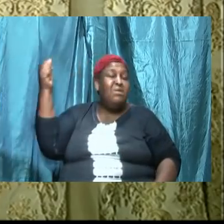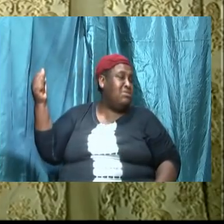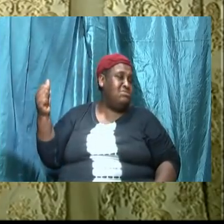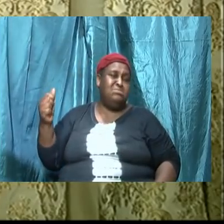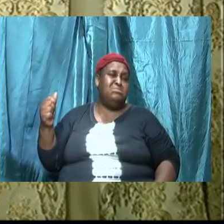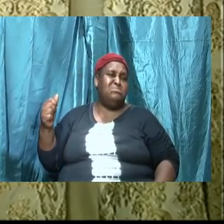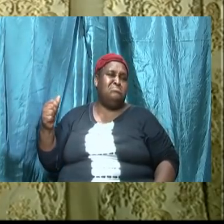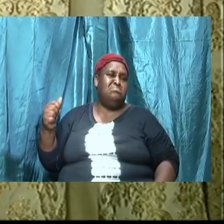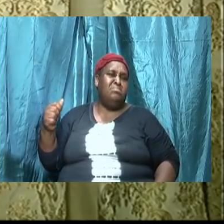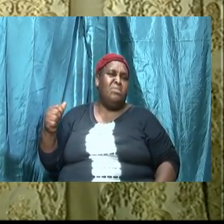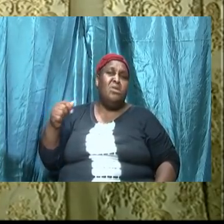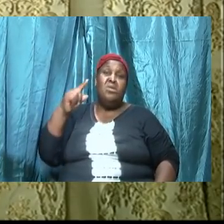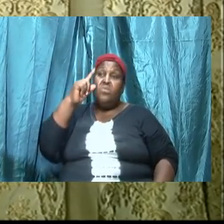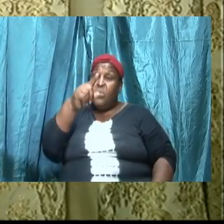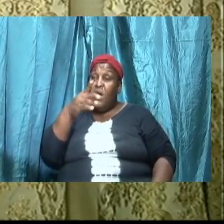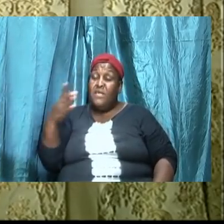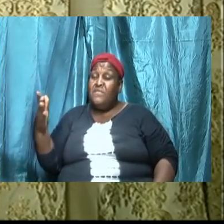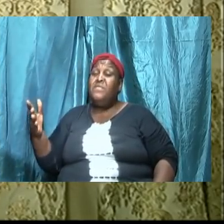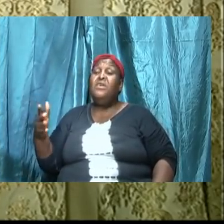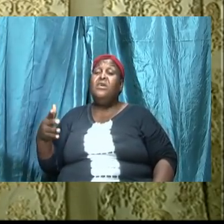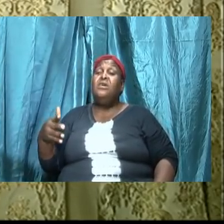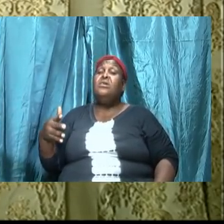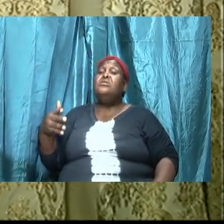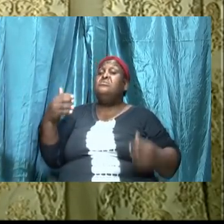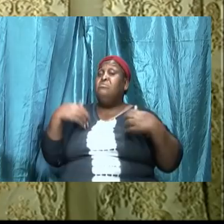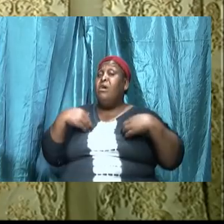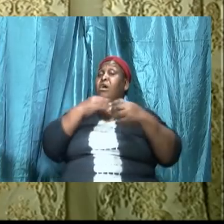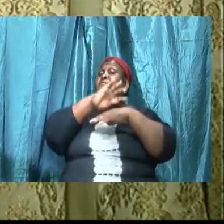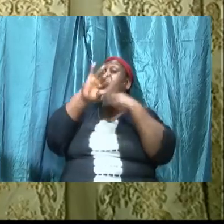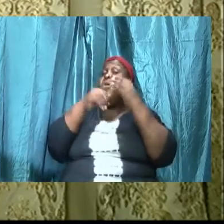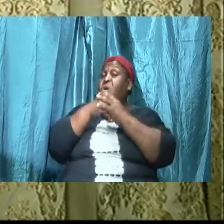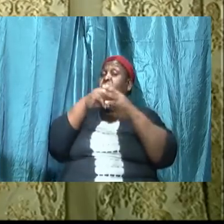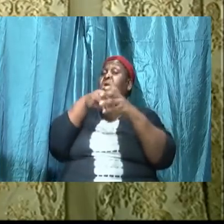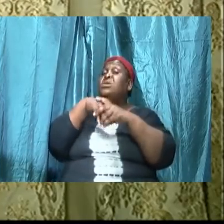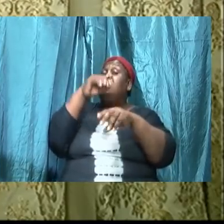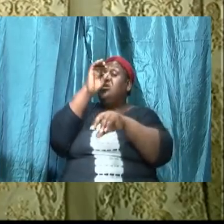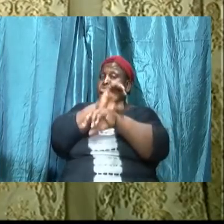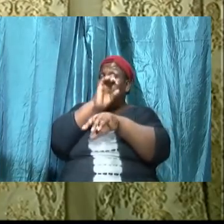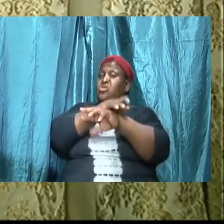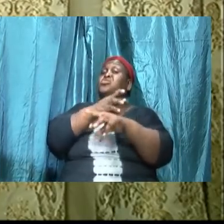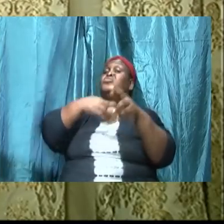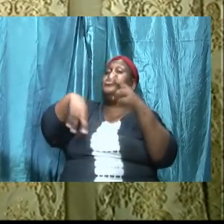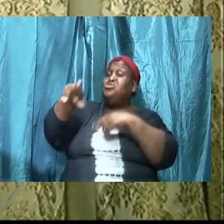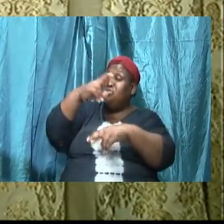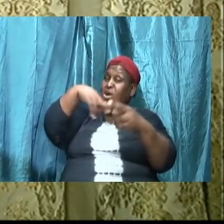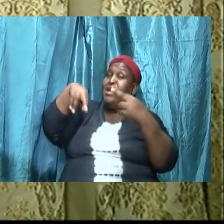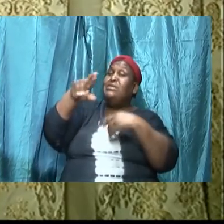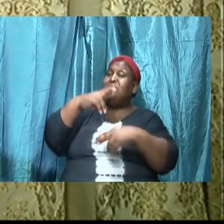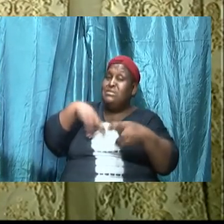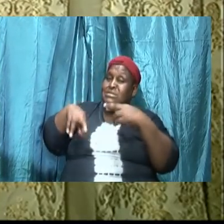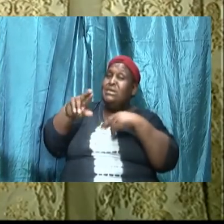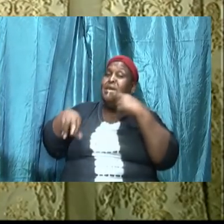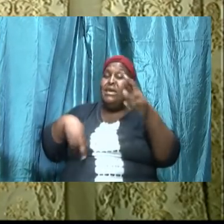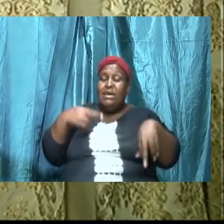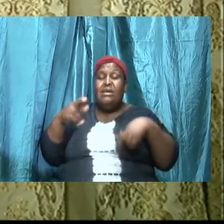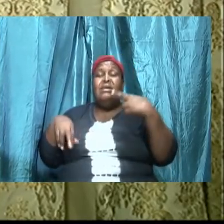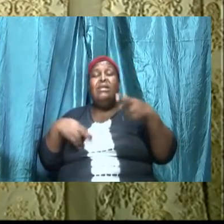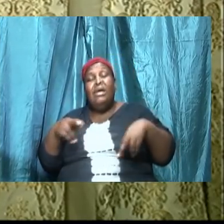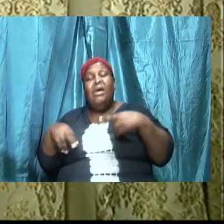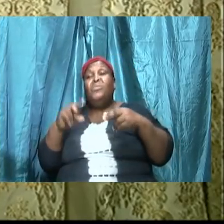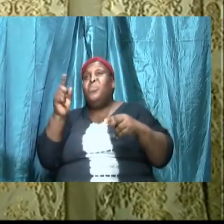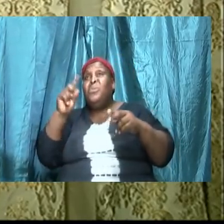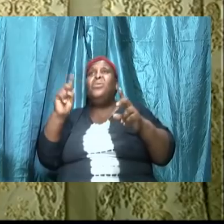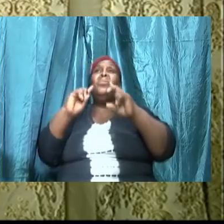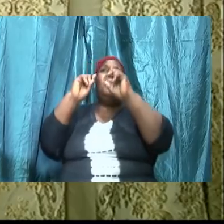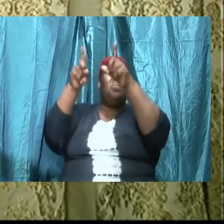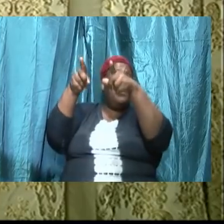it is one thing to have us all in church rejoicing and singing and talking about where we are going and what's going to be happening in